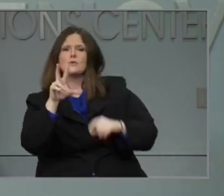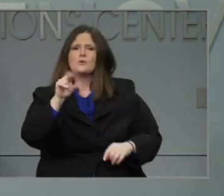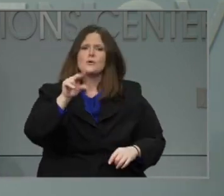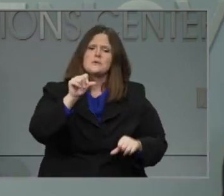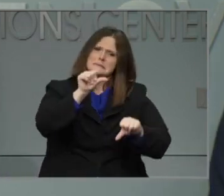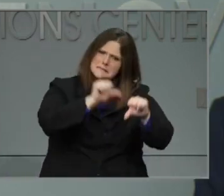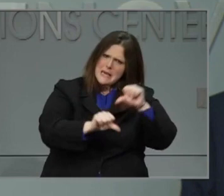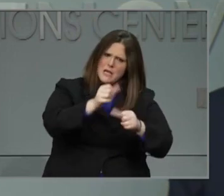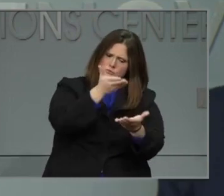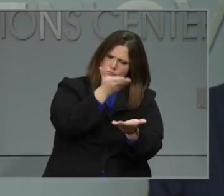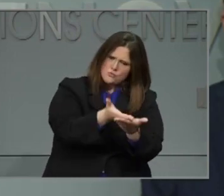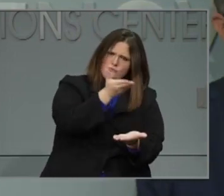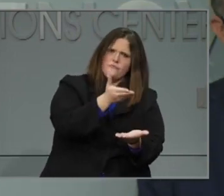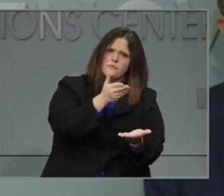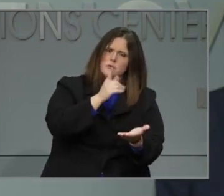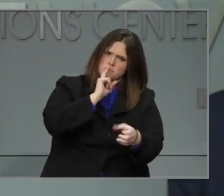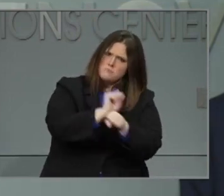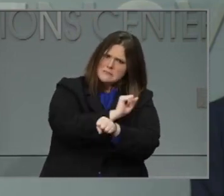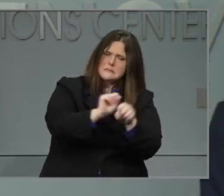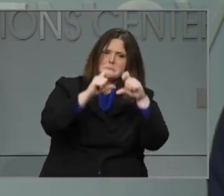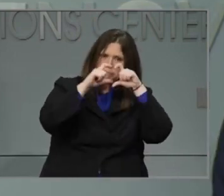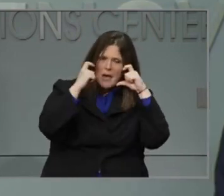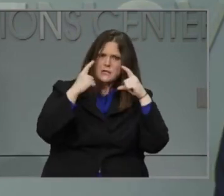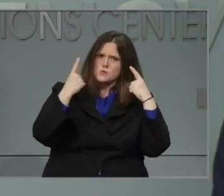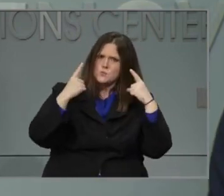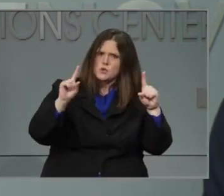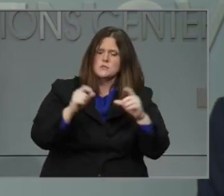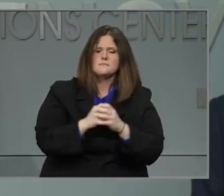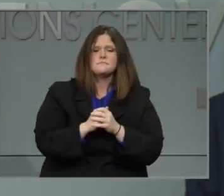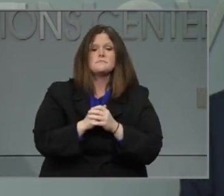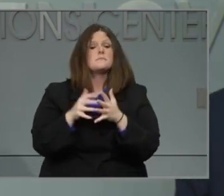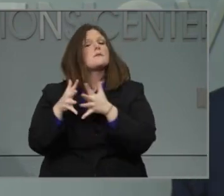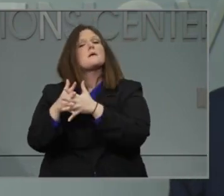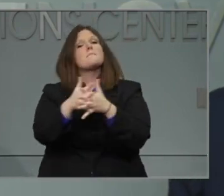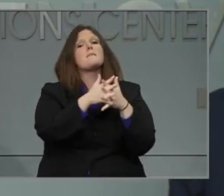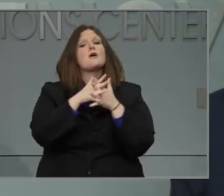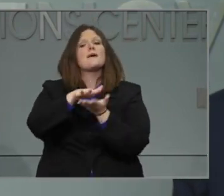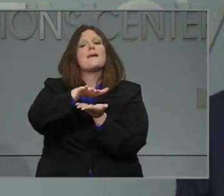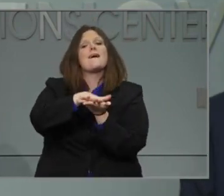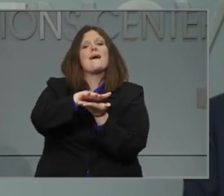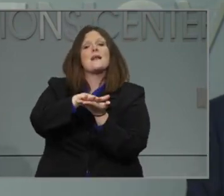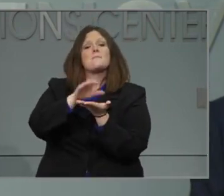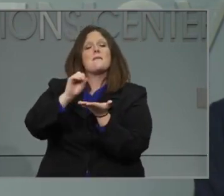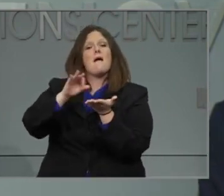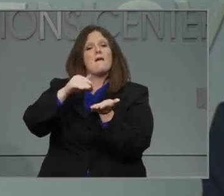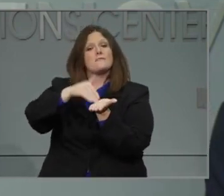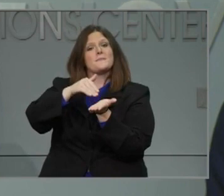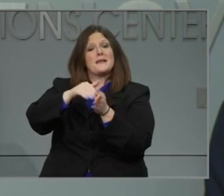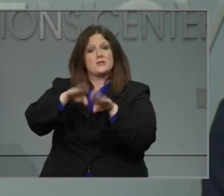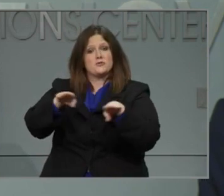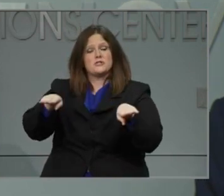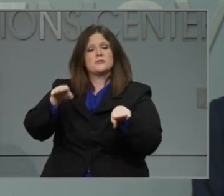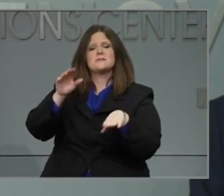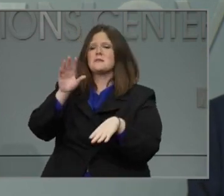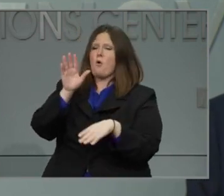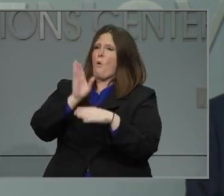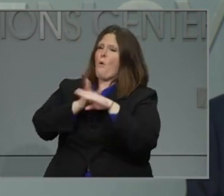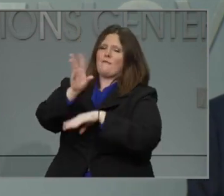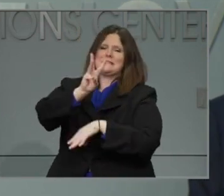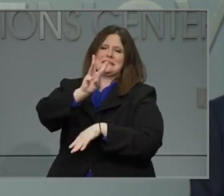Pediatrics, an organization of 67,000 pediatricians, recommends masks for all children 2 and up.